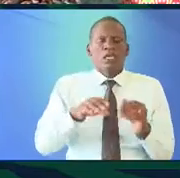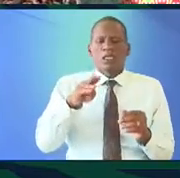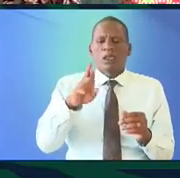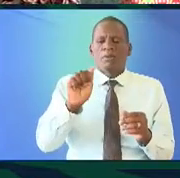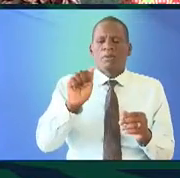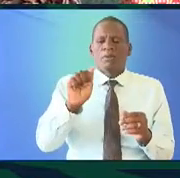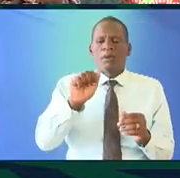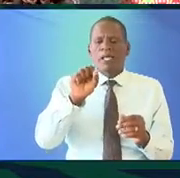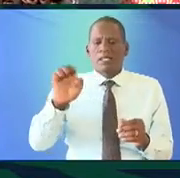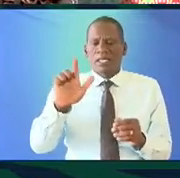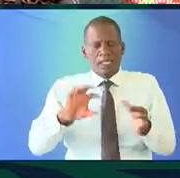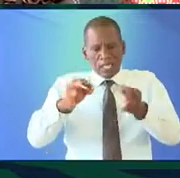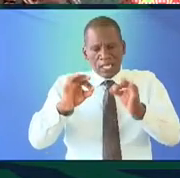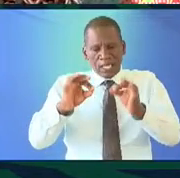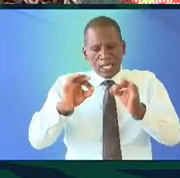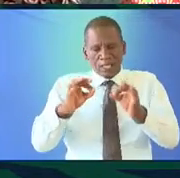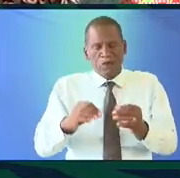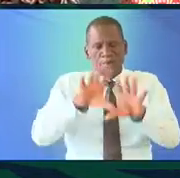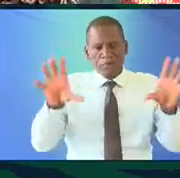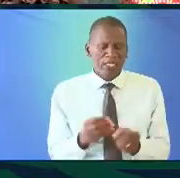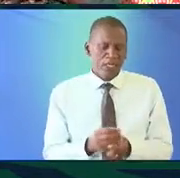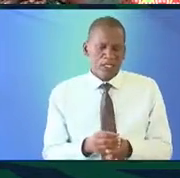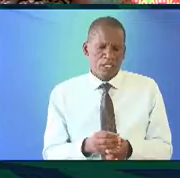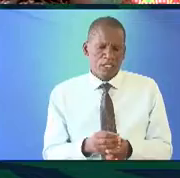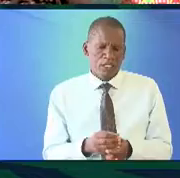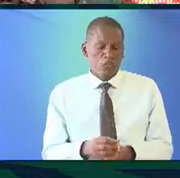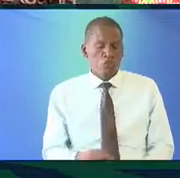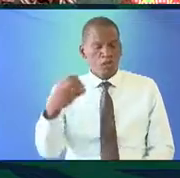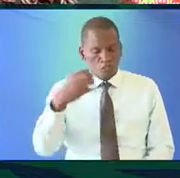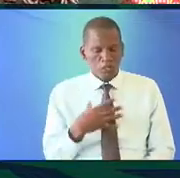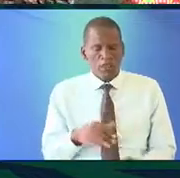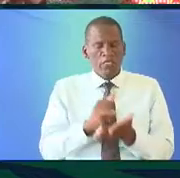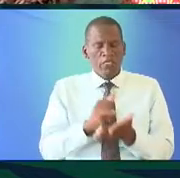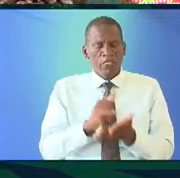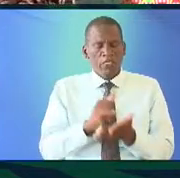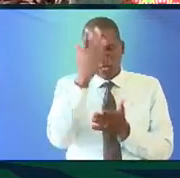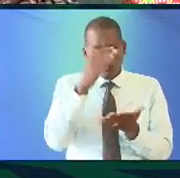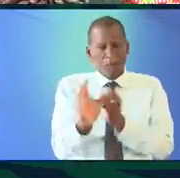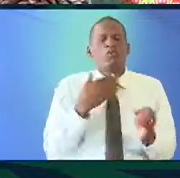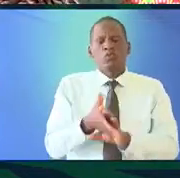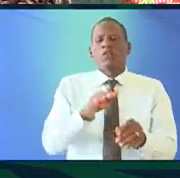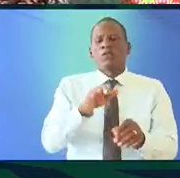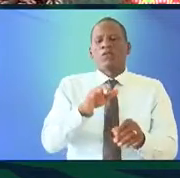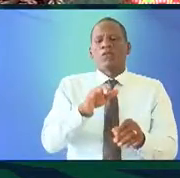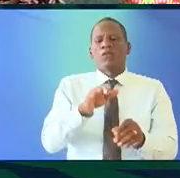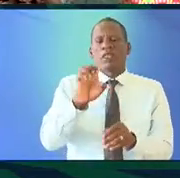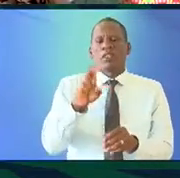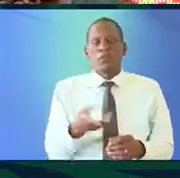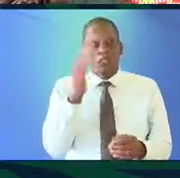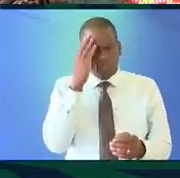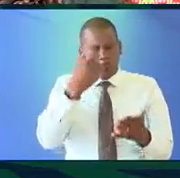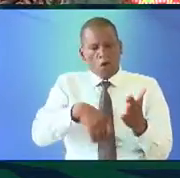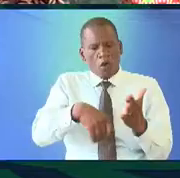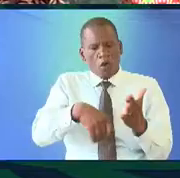Brussels the translation budget alone you will you make your head you know roll in fact that's why some countries want to leave the EU because they